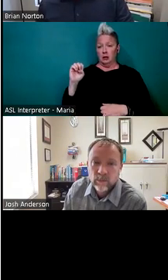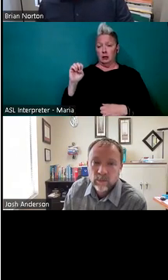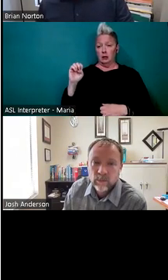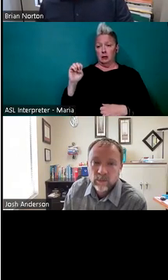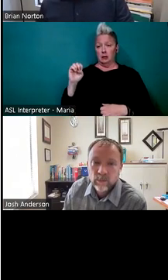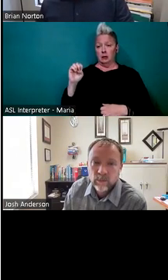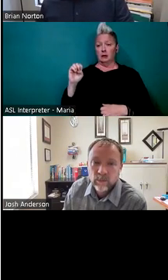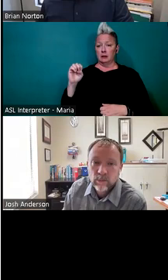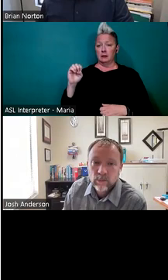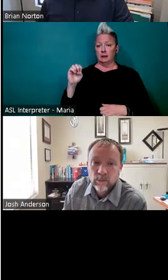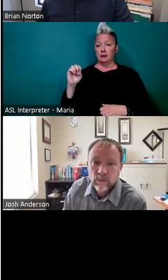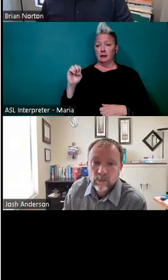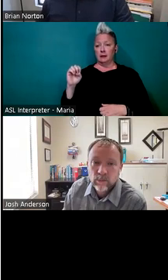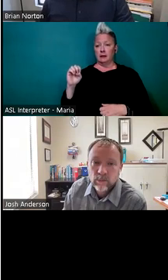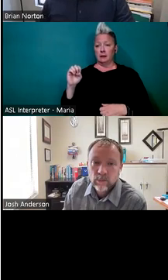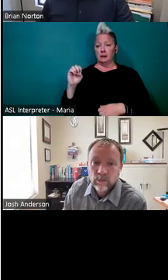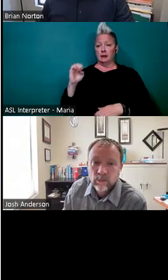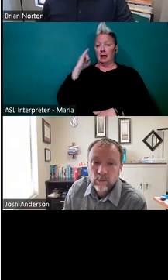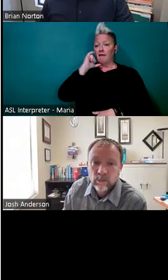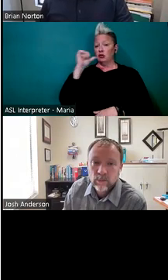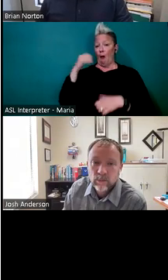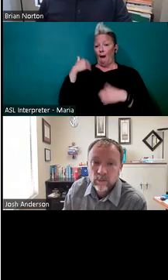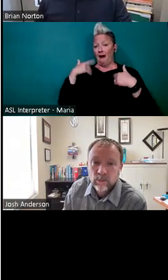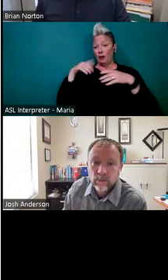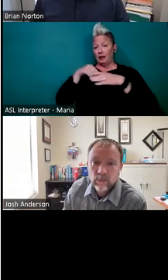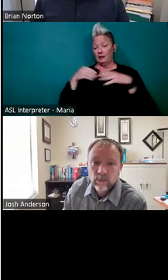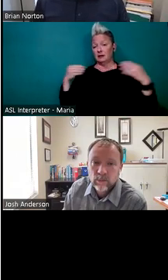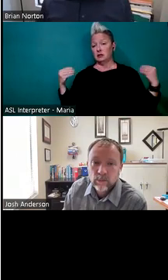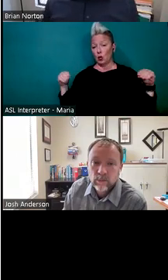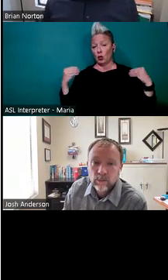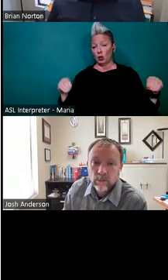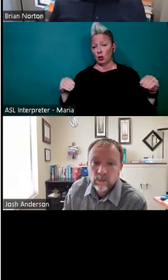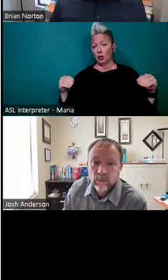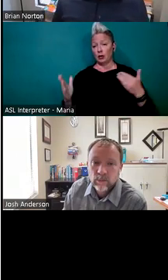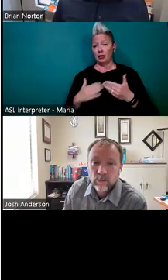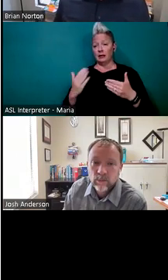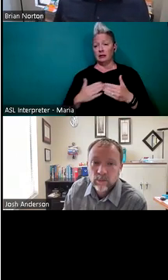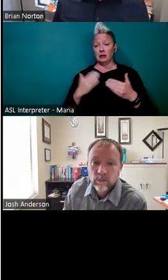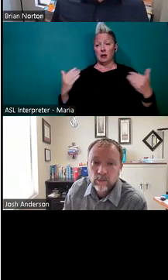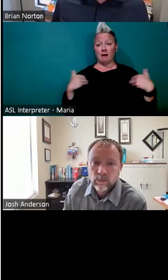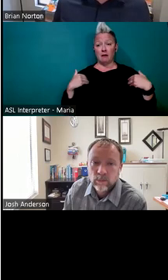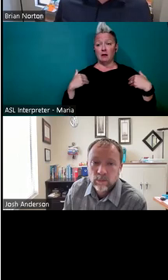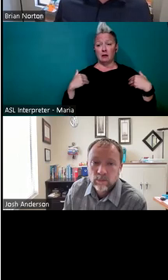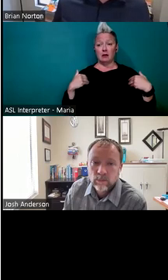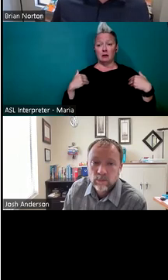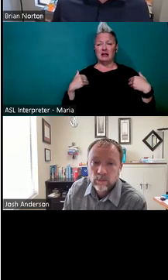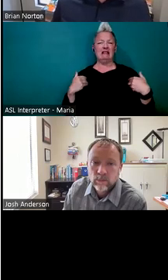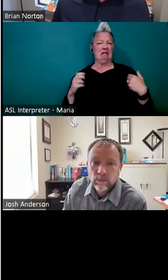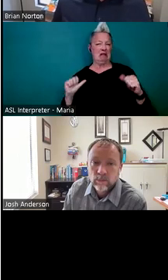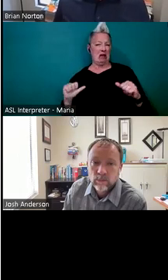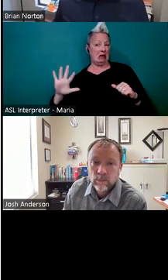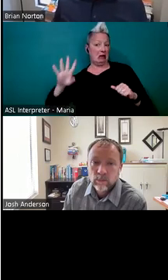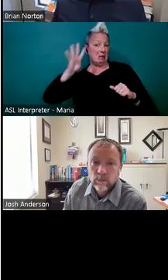lot to be able to, if you don't have one in the store, if you don't have one readily available for yourself, it doesn't take a whole lot to make one.